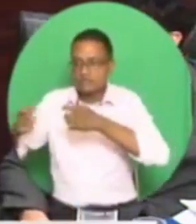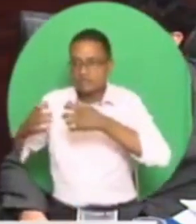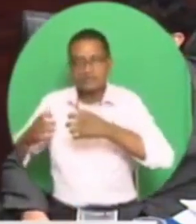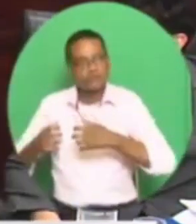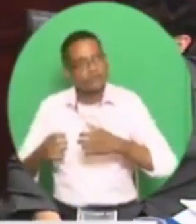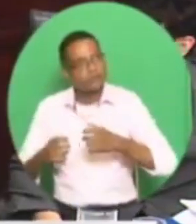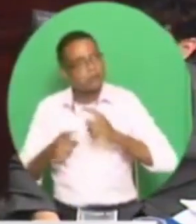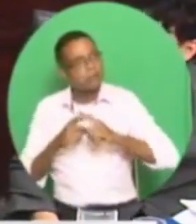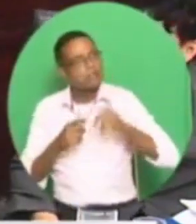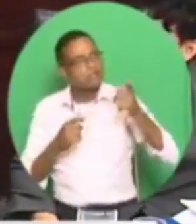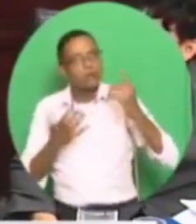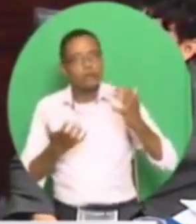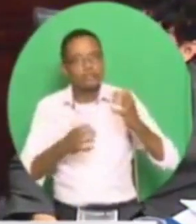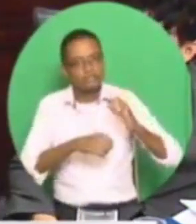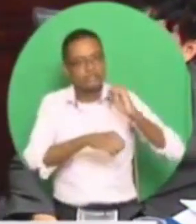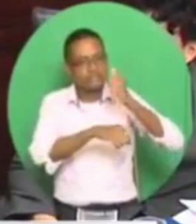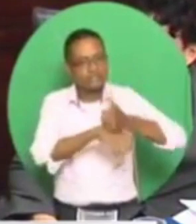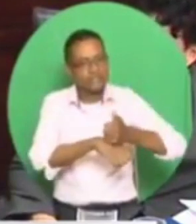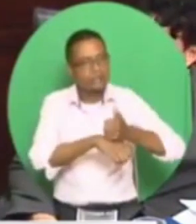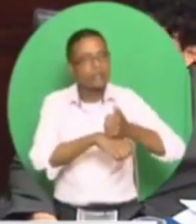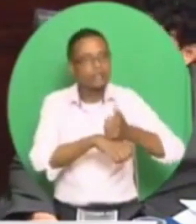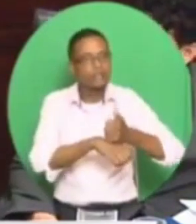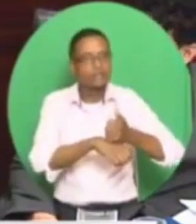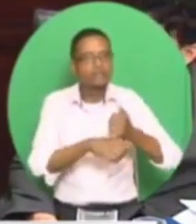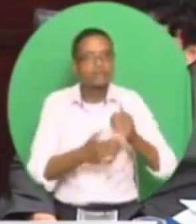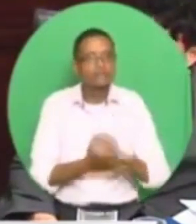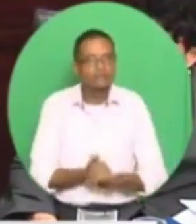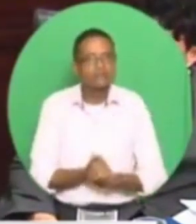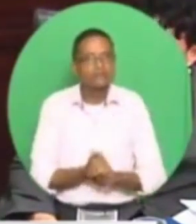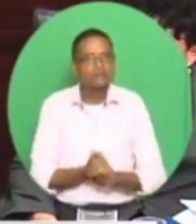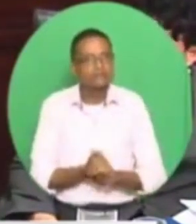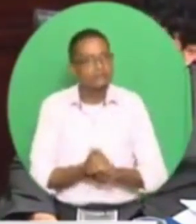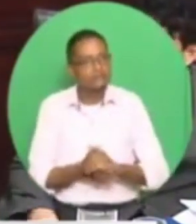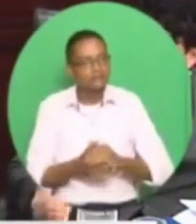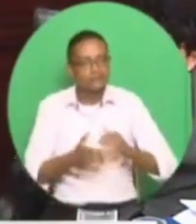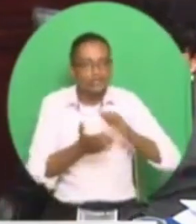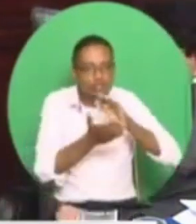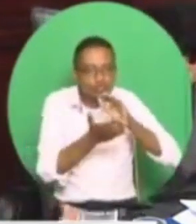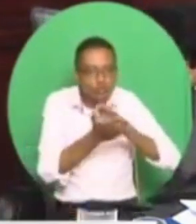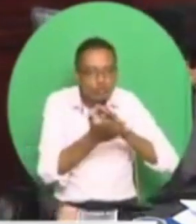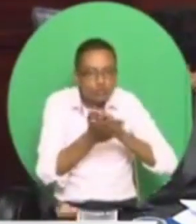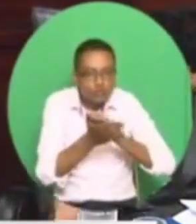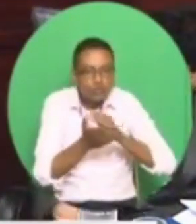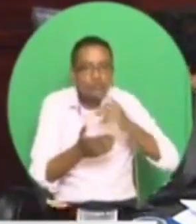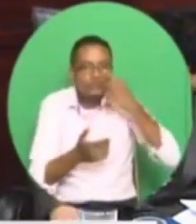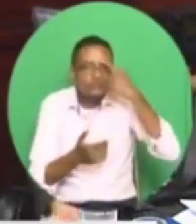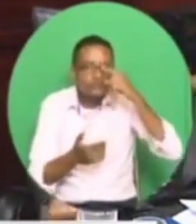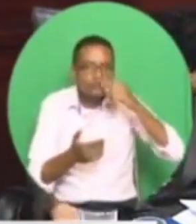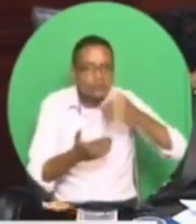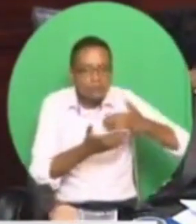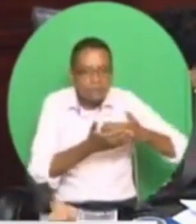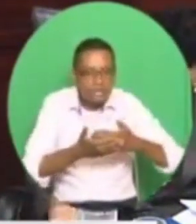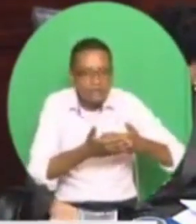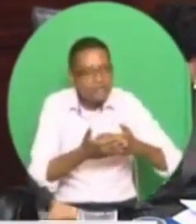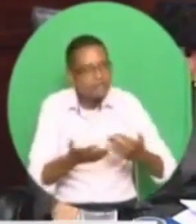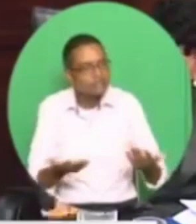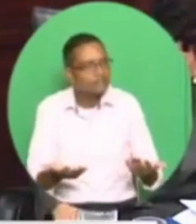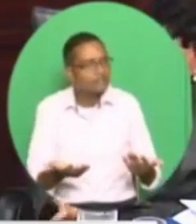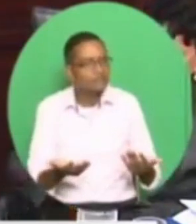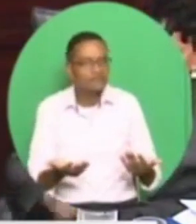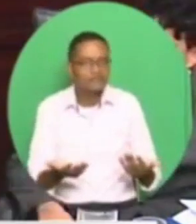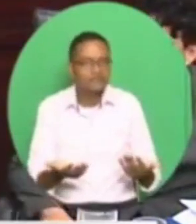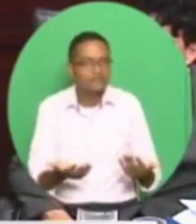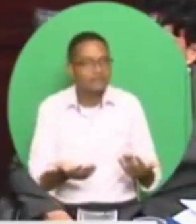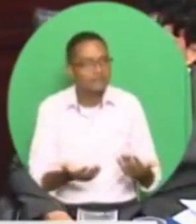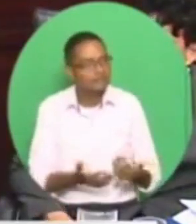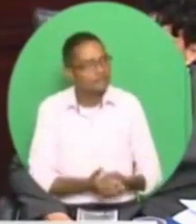What business? That is a matter that you work with civil society, the social organizations. And you run daycare centers.